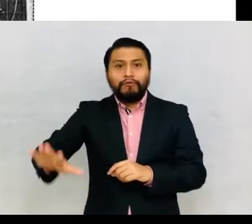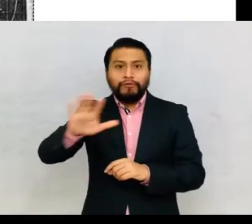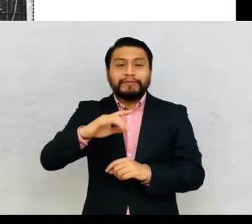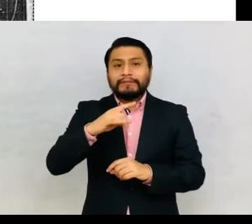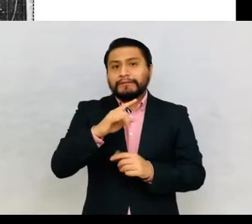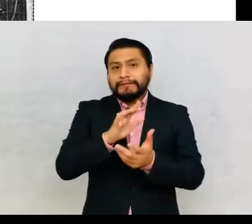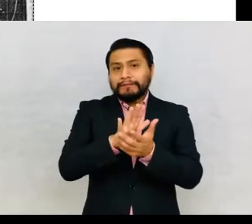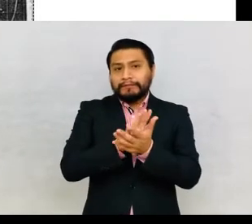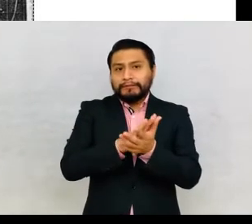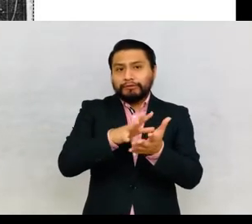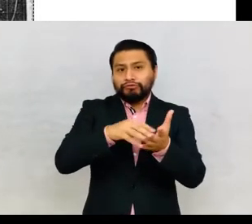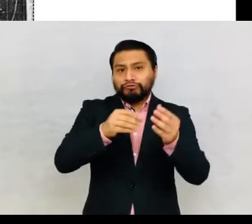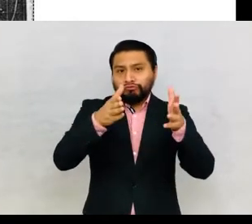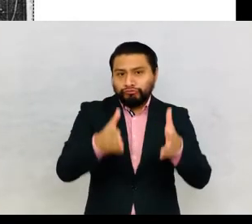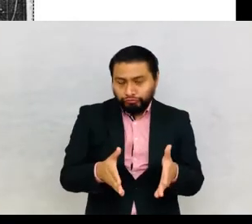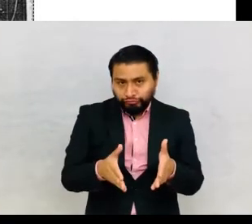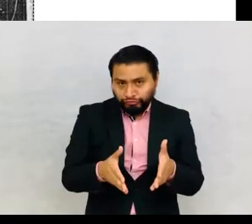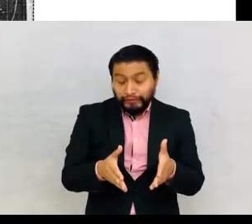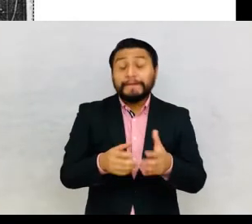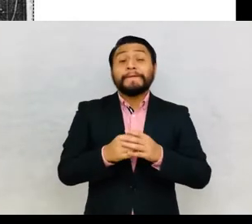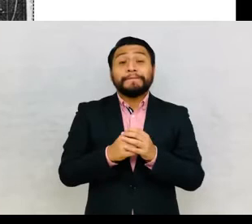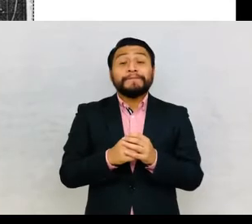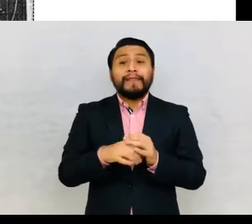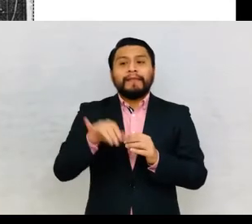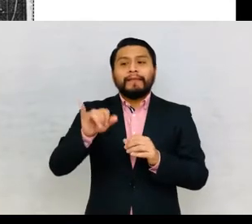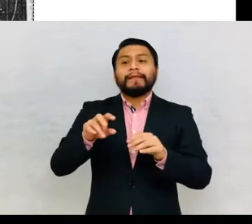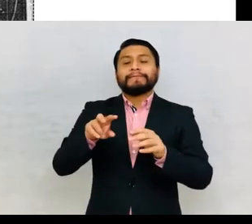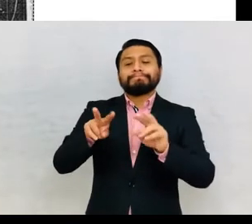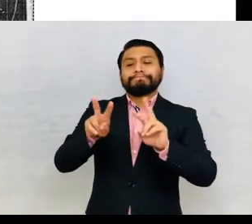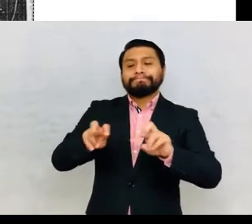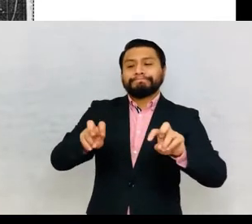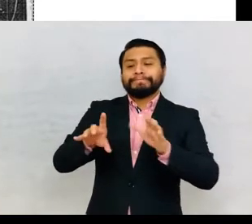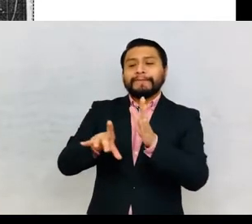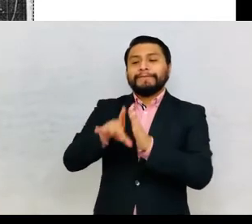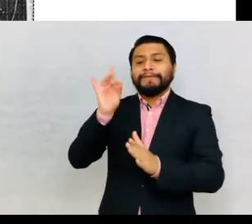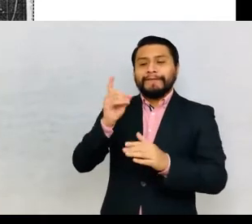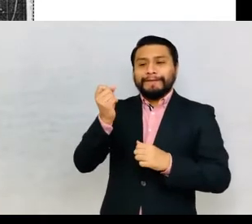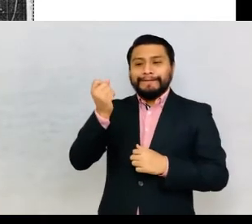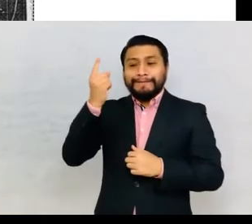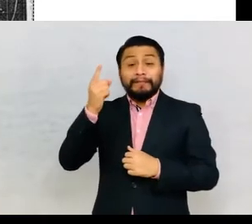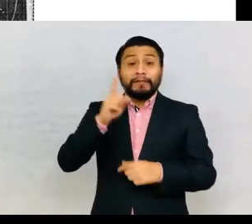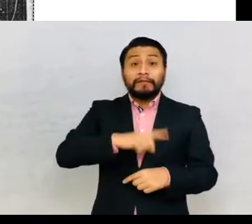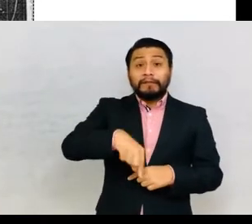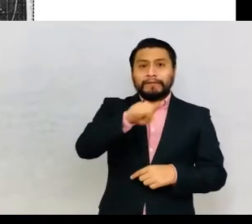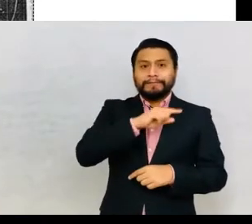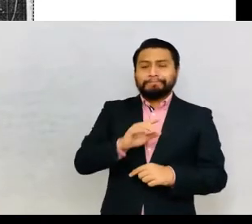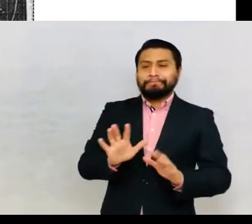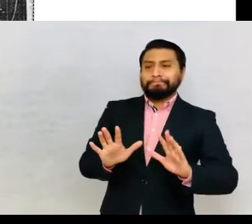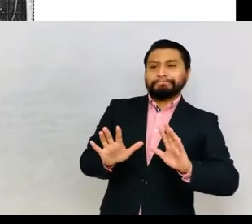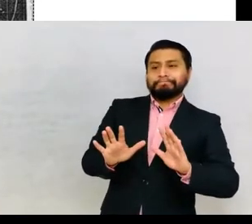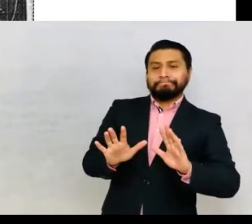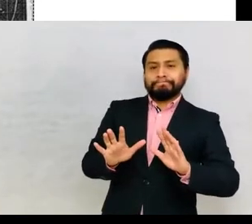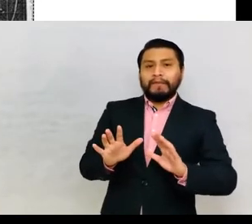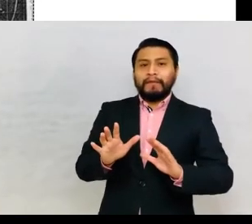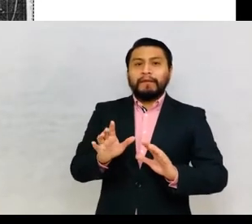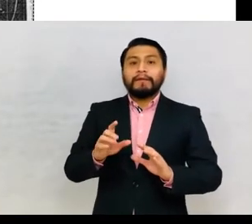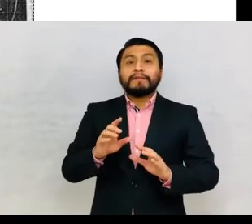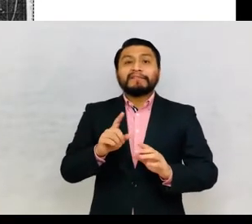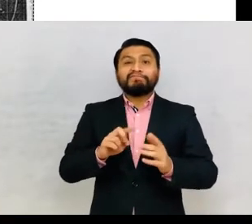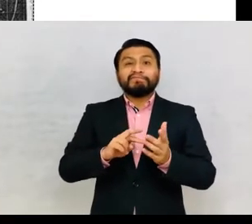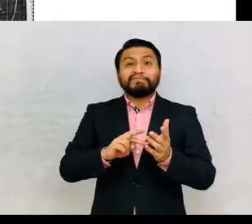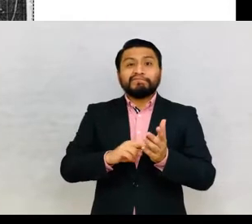Those who made decisions about the research that was carried out and those who rejected the psychic examinations were the doctors.